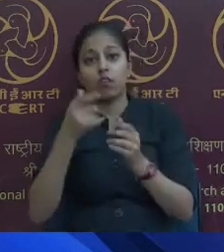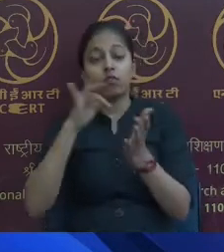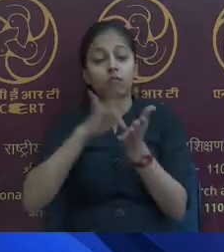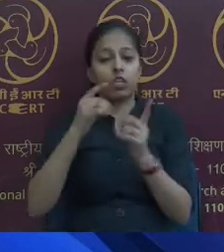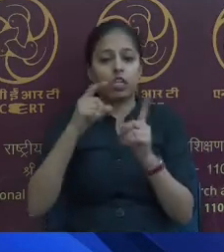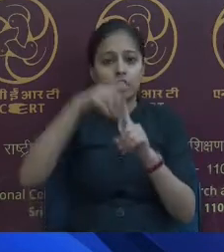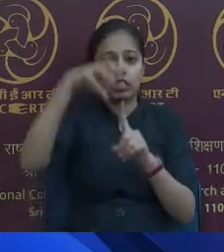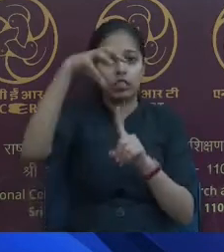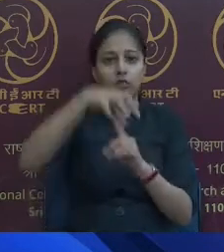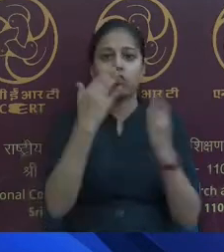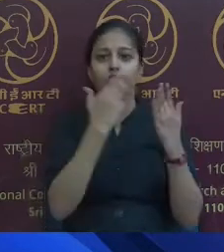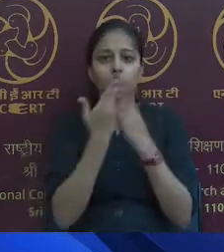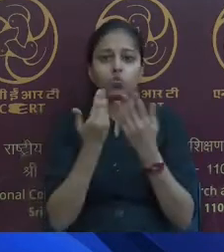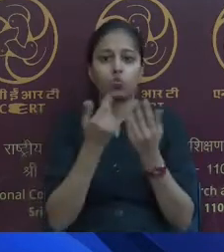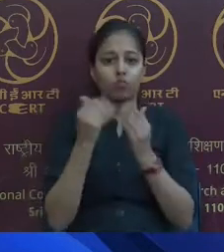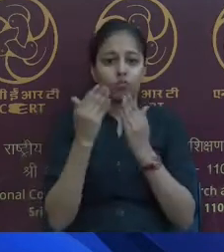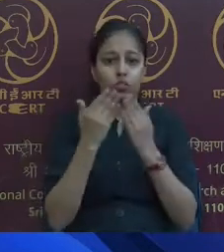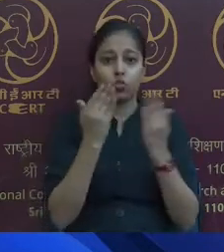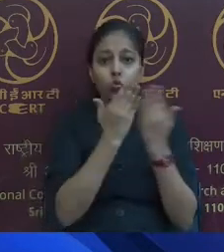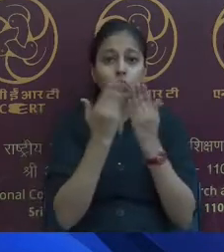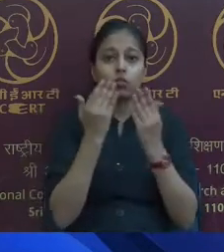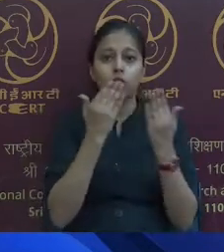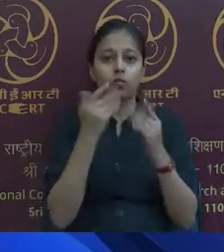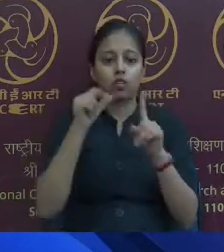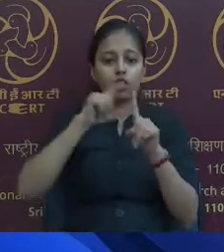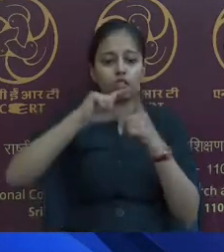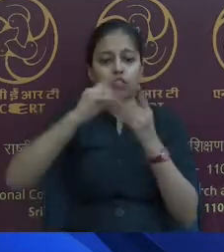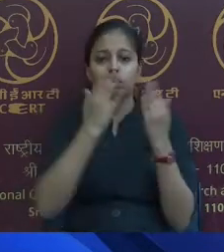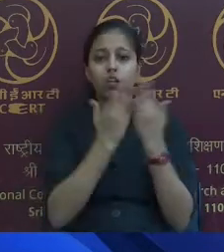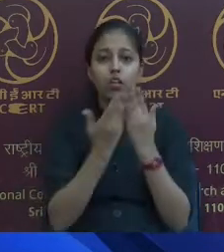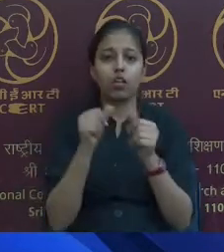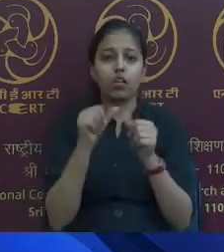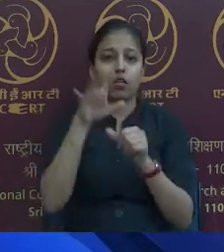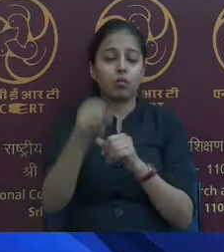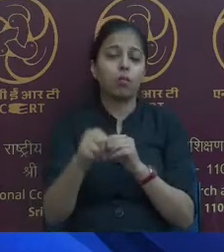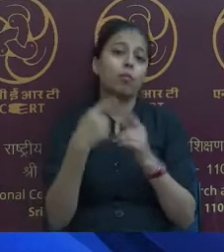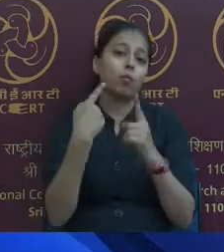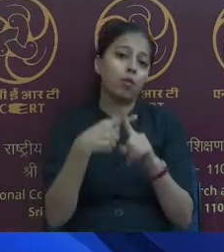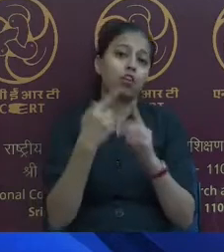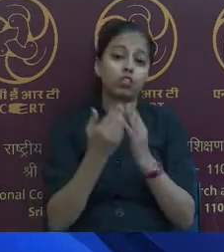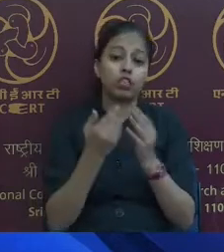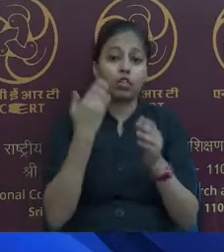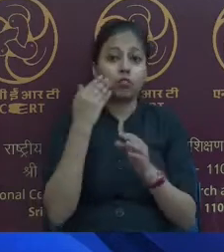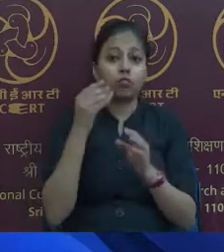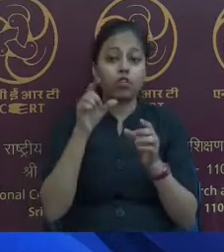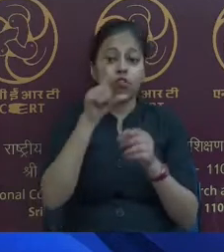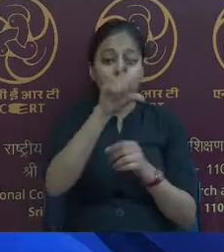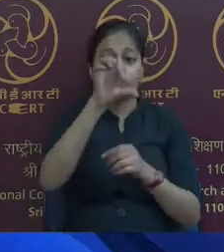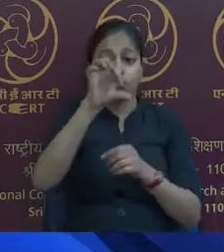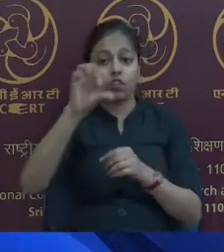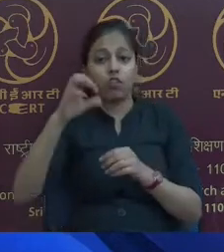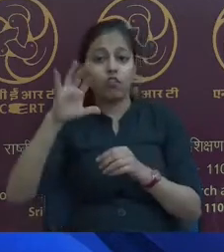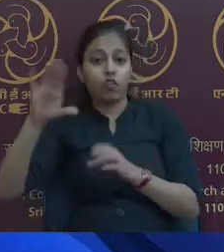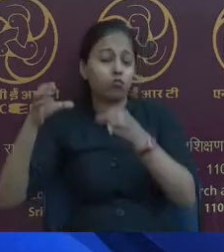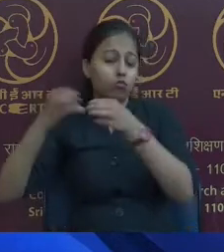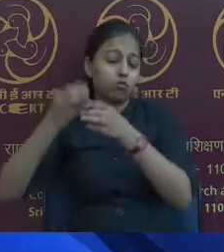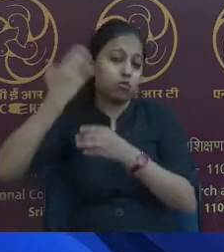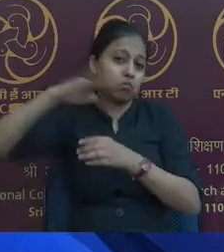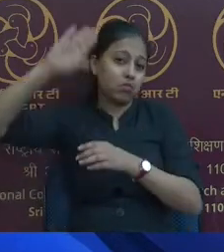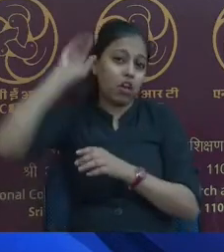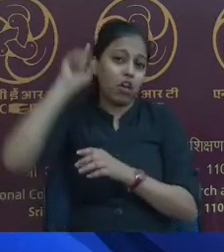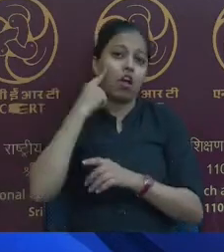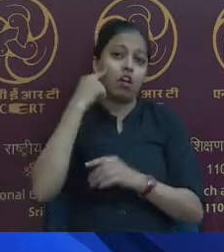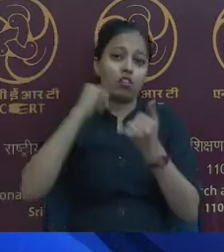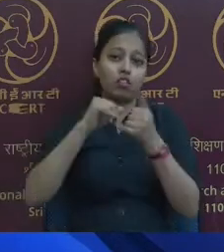School Education and Literacy under the Ministry of Education. He is a 1995 batch IAS officer of UP Cader